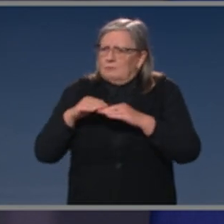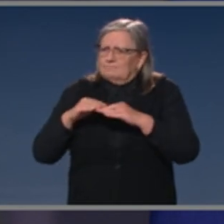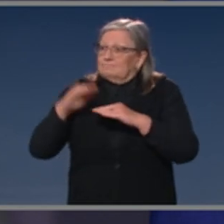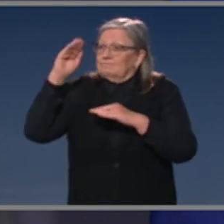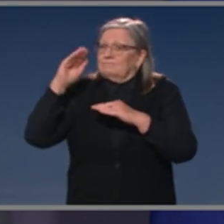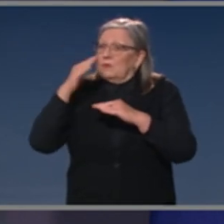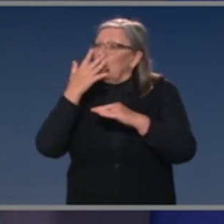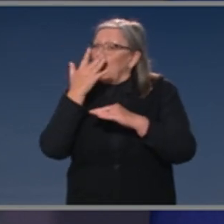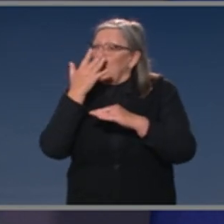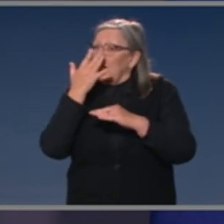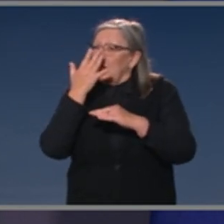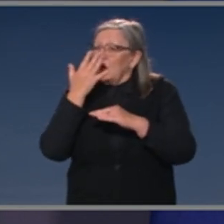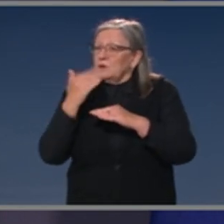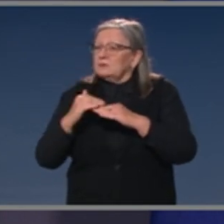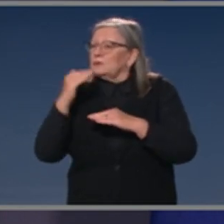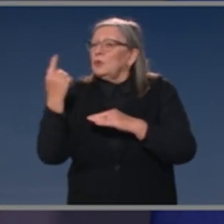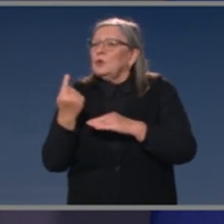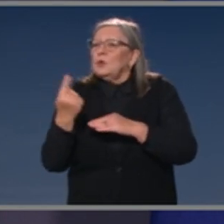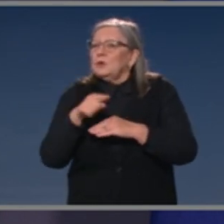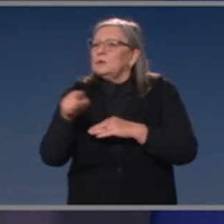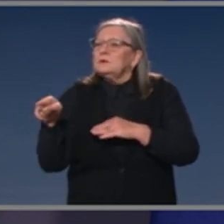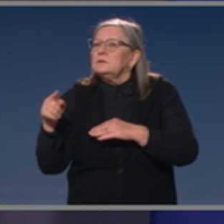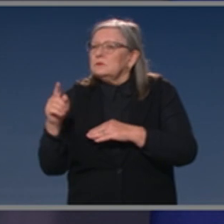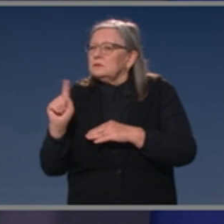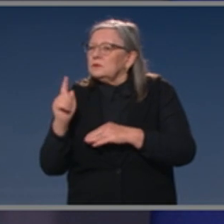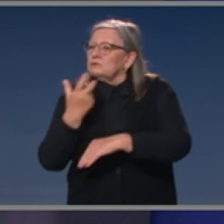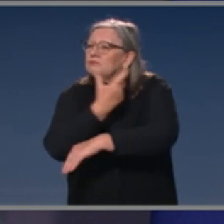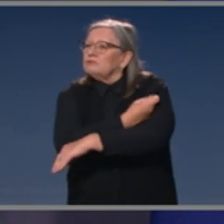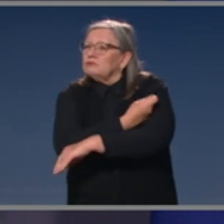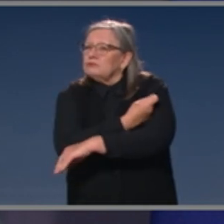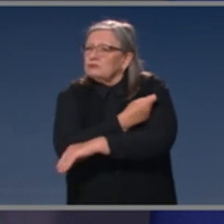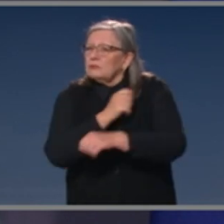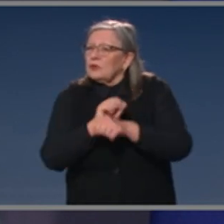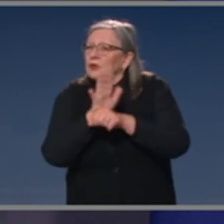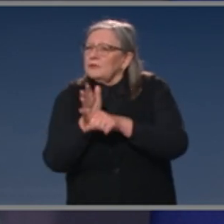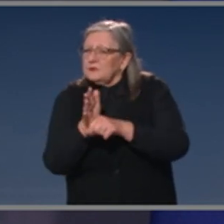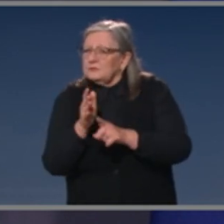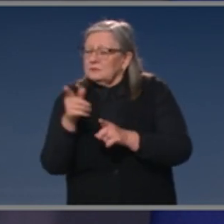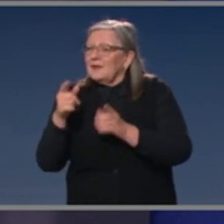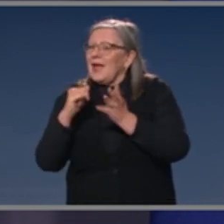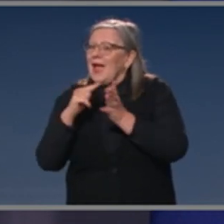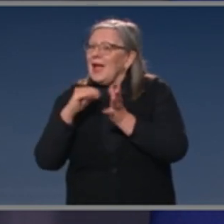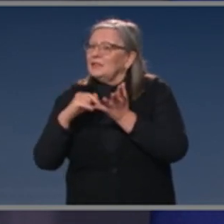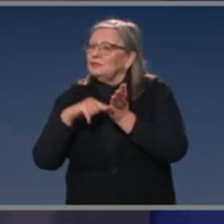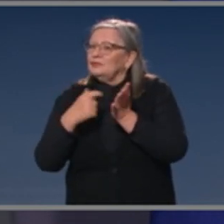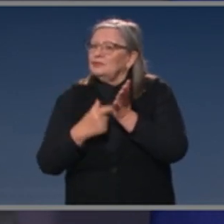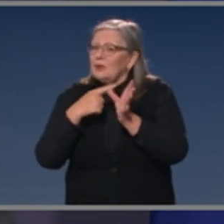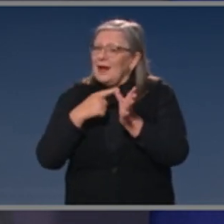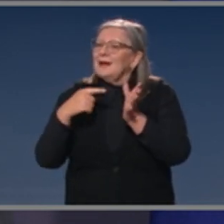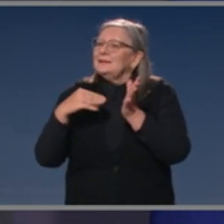those who should be using AstraZeneca from 50 to 60 and above,